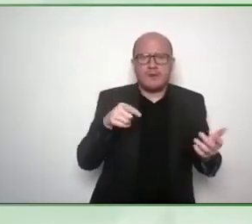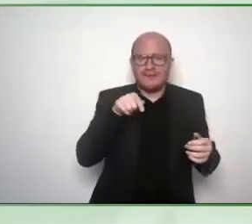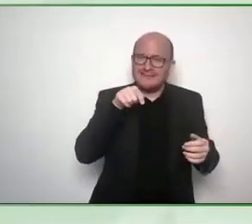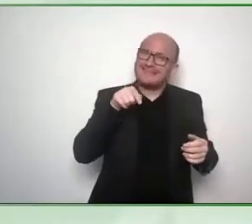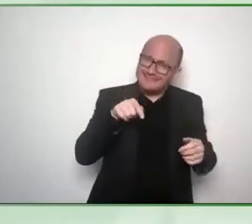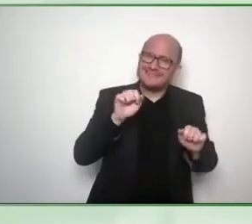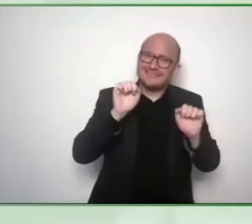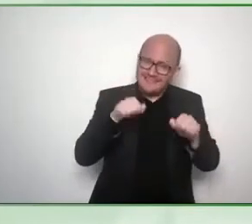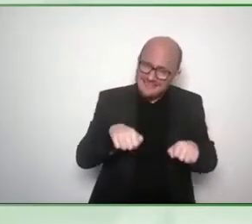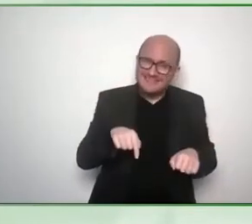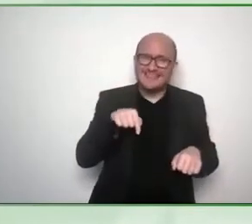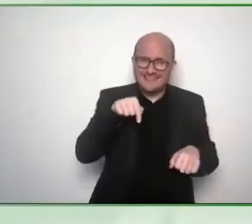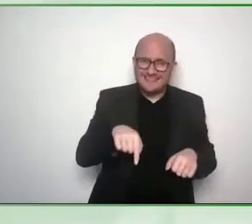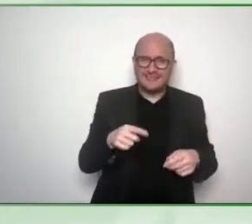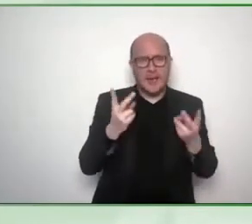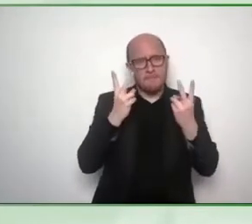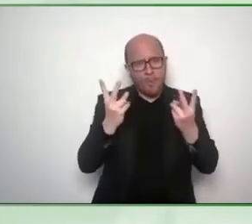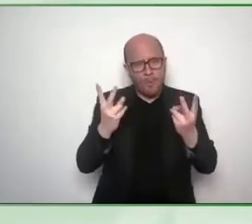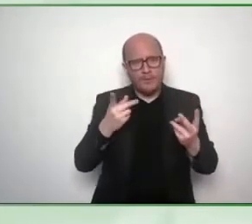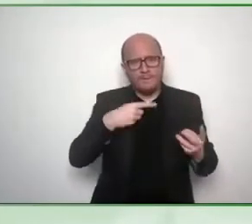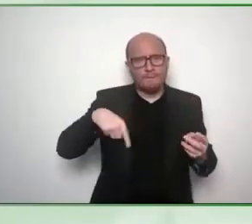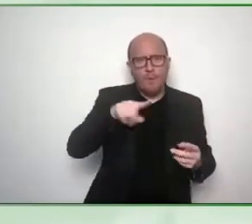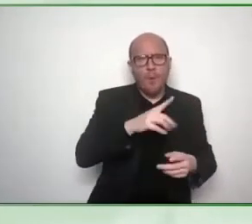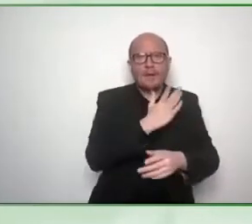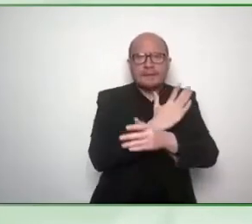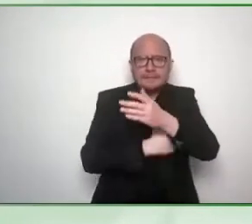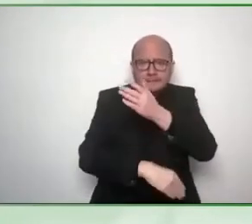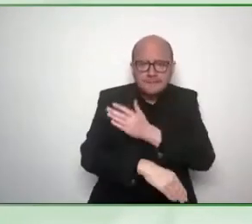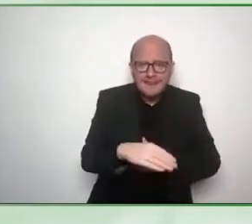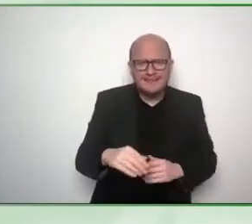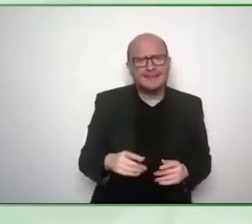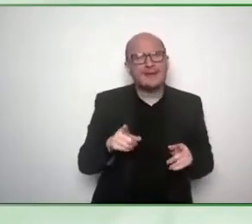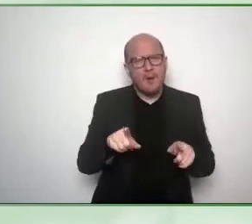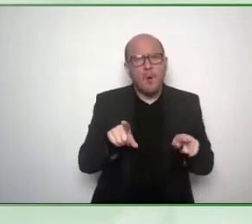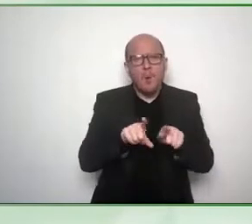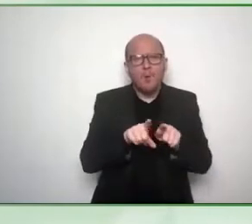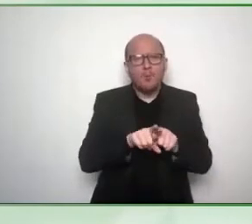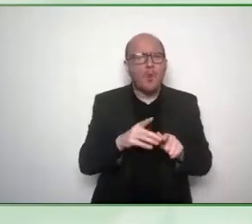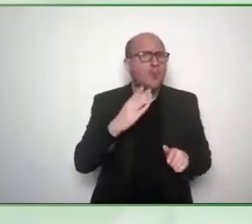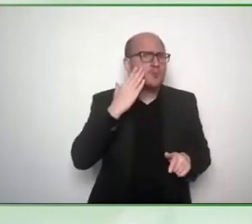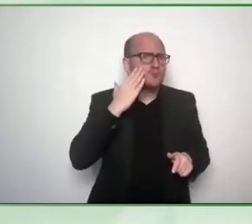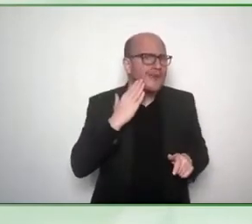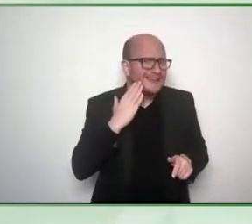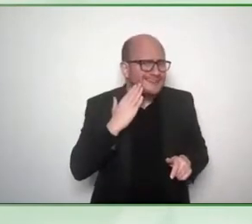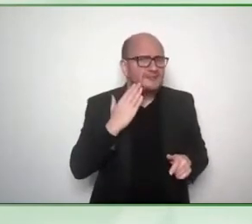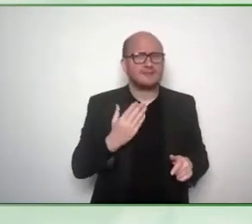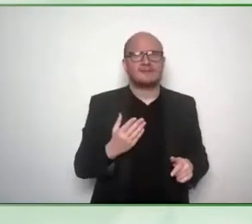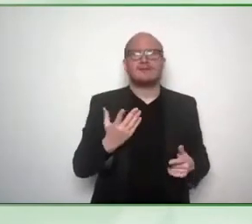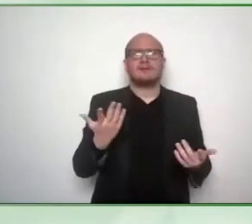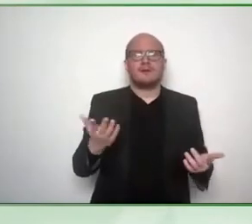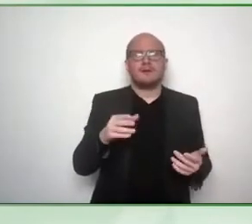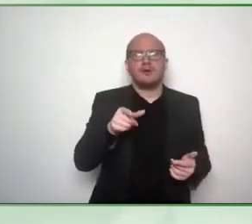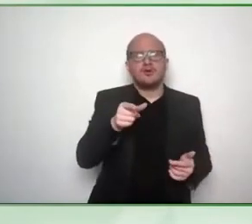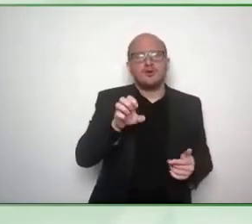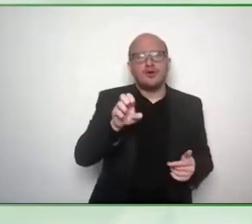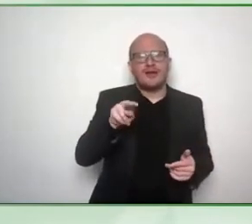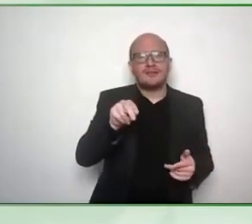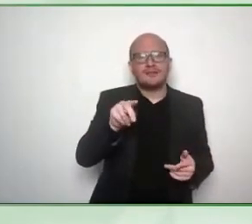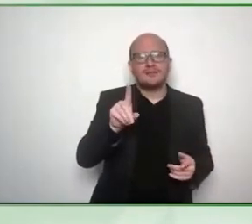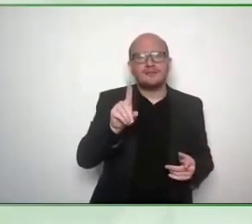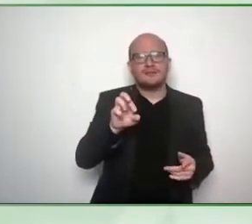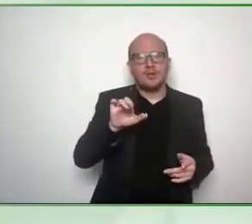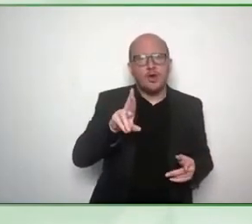issue it's also a gender issue it's also a issue of race of socioeconomic status and so we have to look at it multi